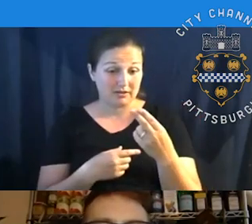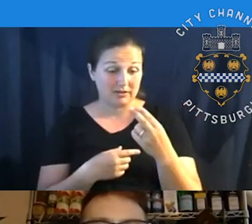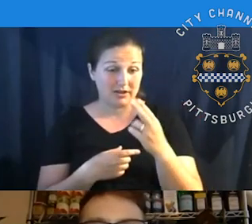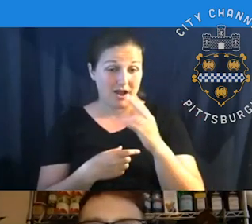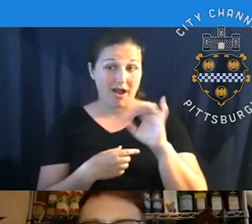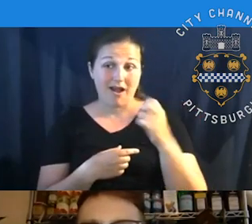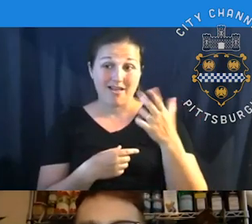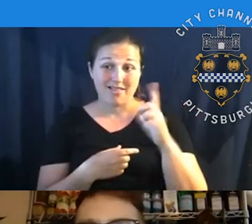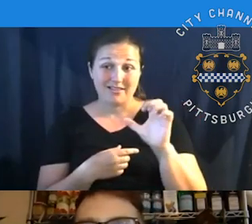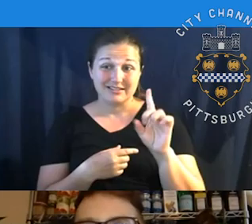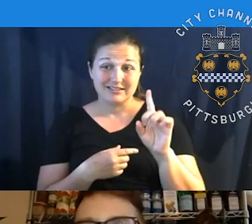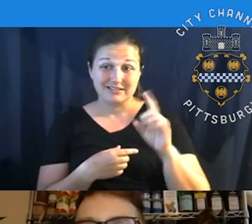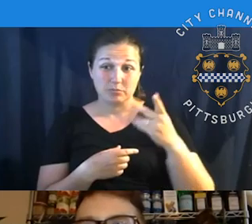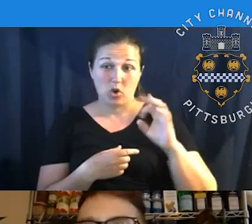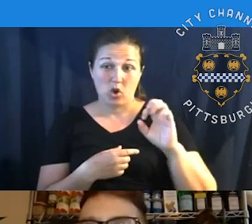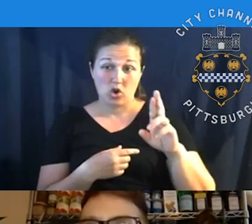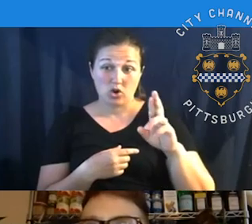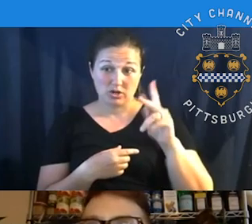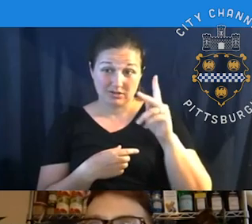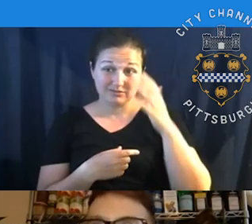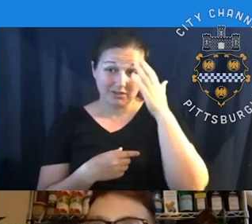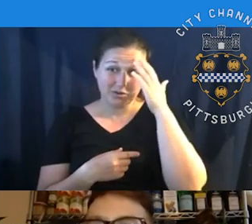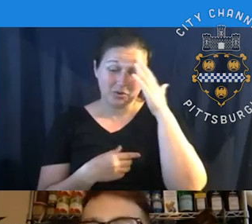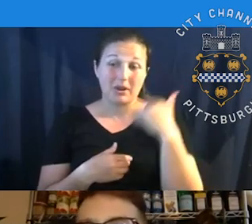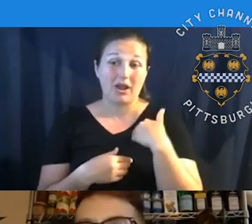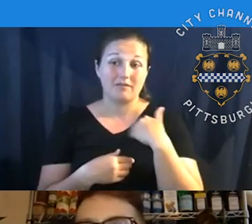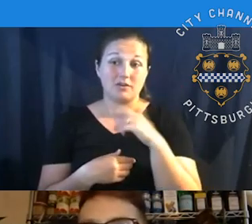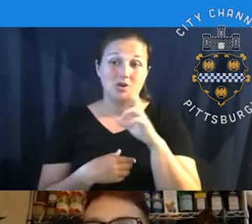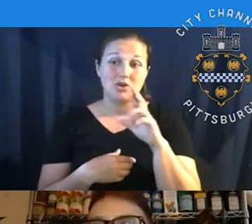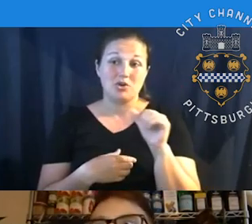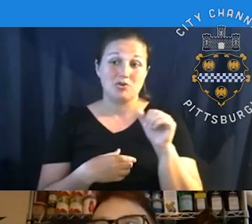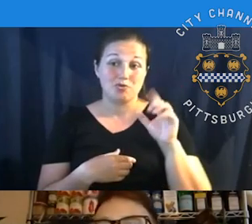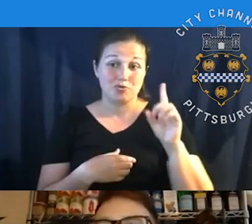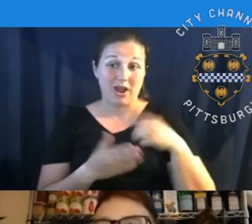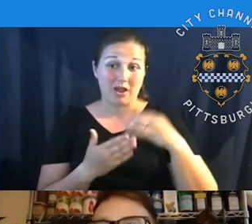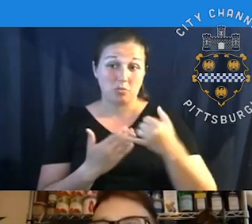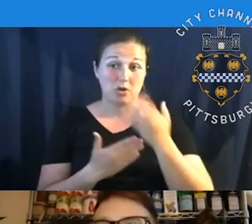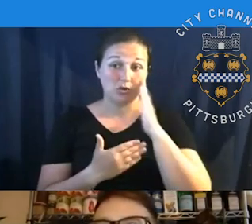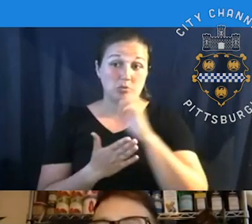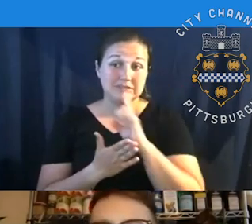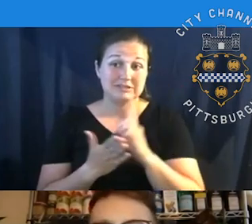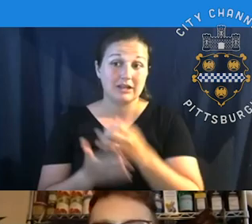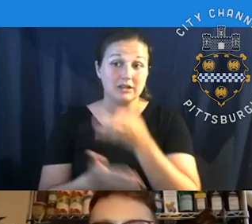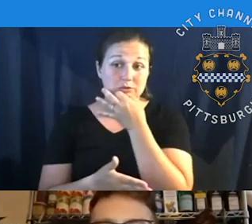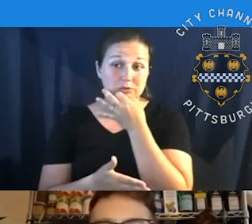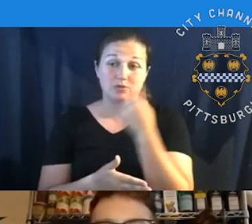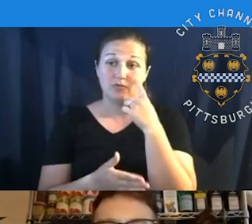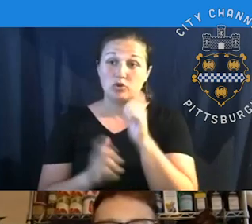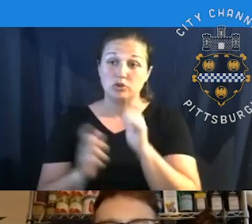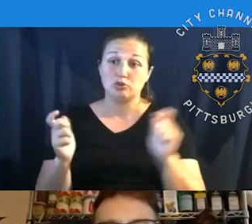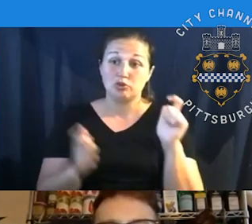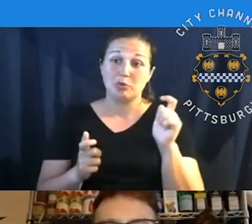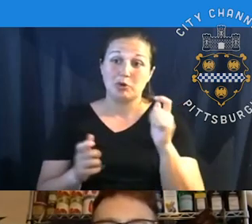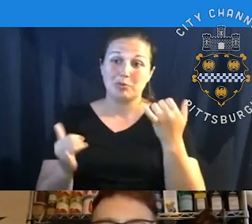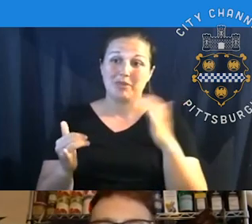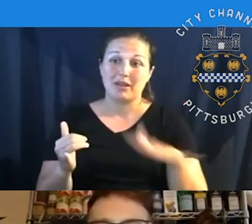we have the RAD project that we're, um, going to be getting into design soon for the, um, Super Playground. I know